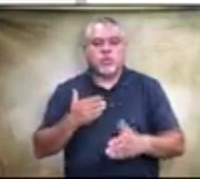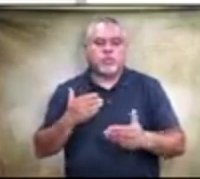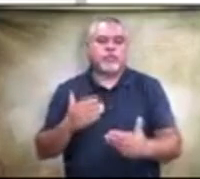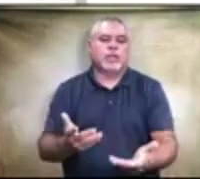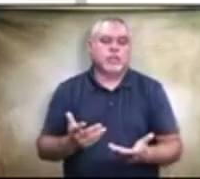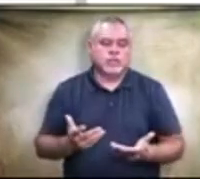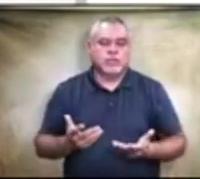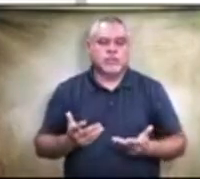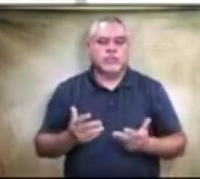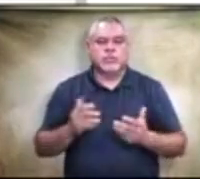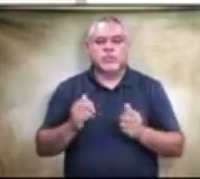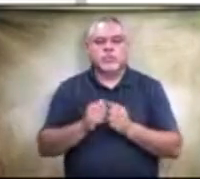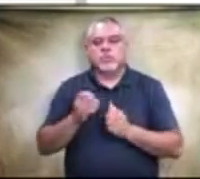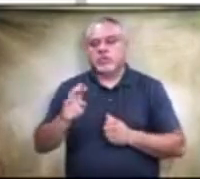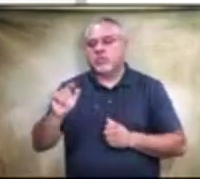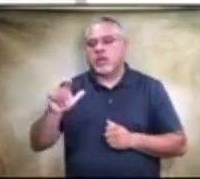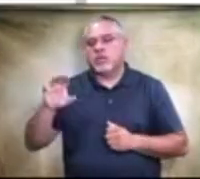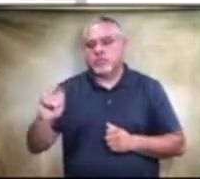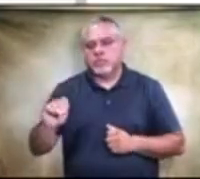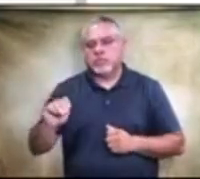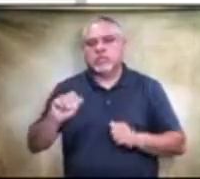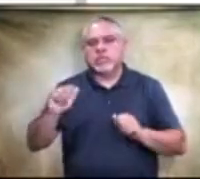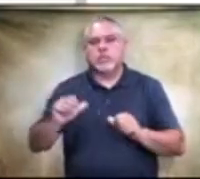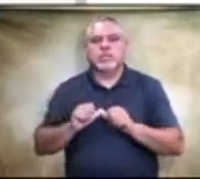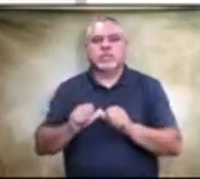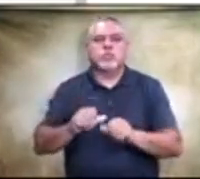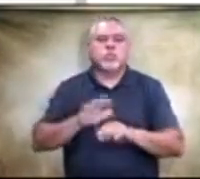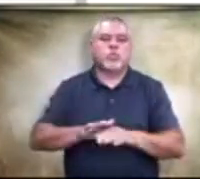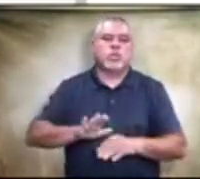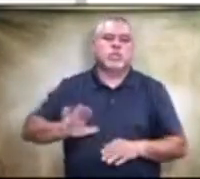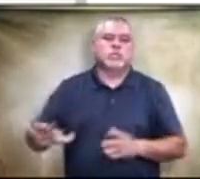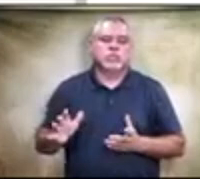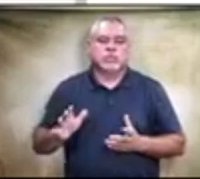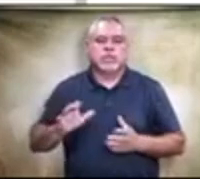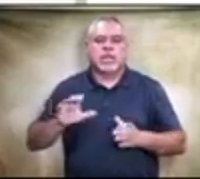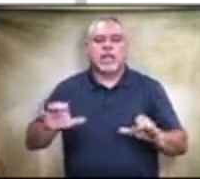Mr. Markham, uh, was able to continue on with his action item.